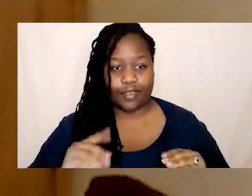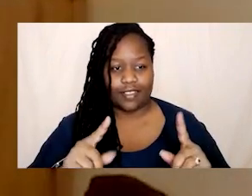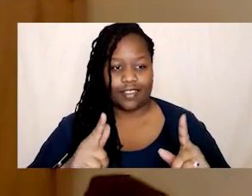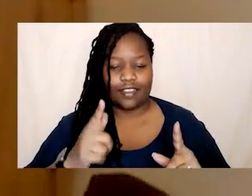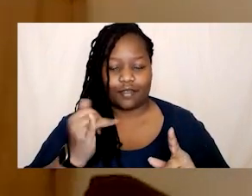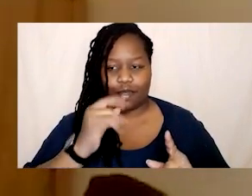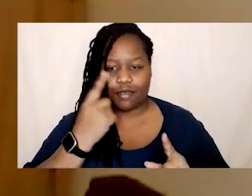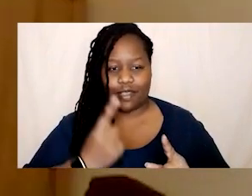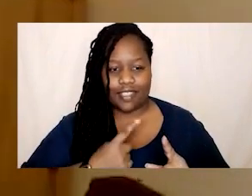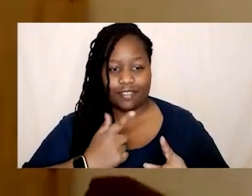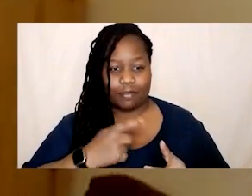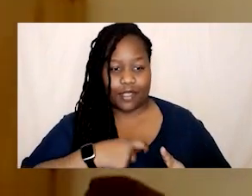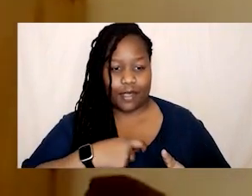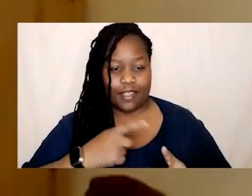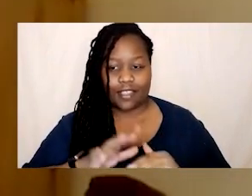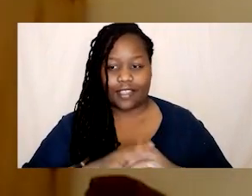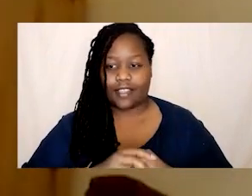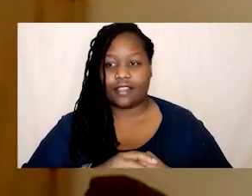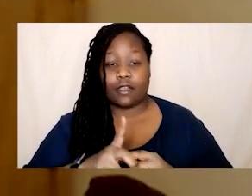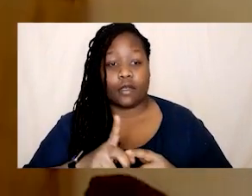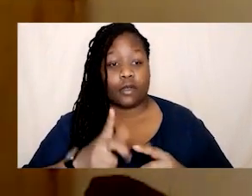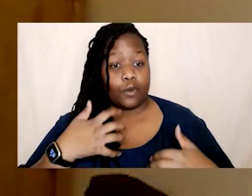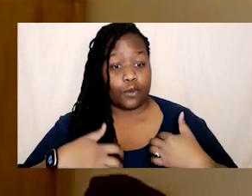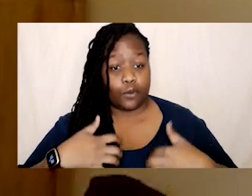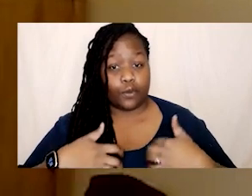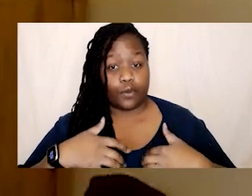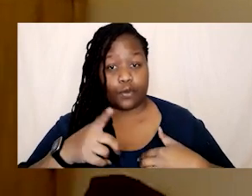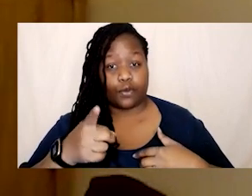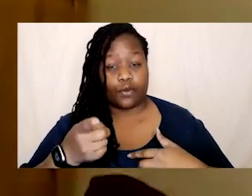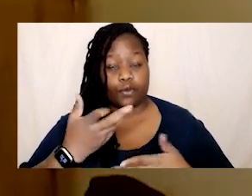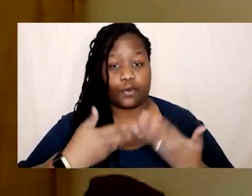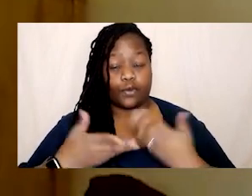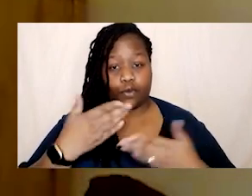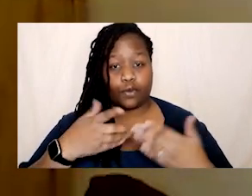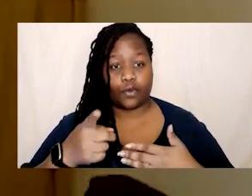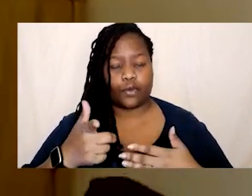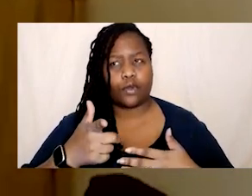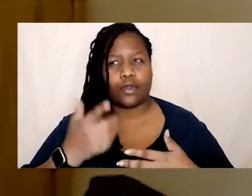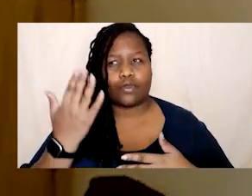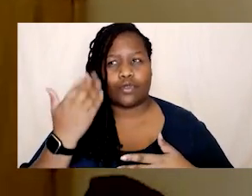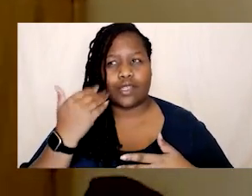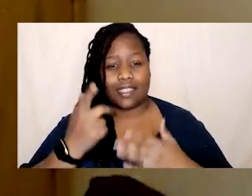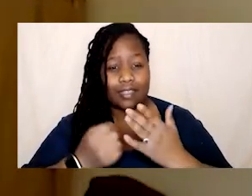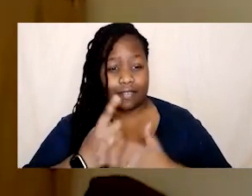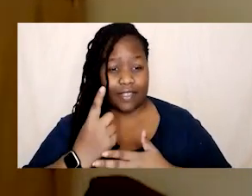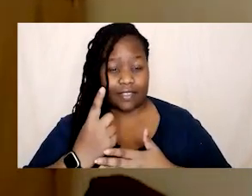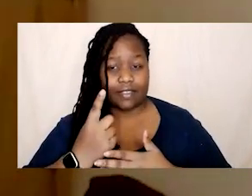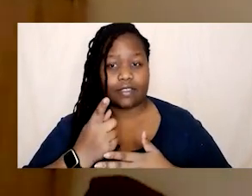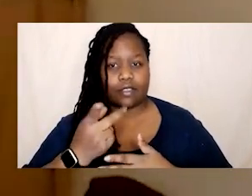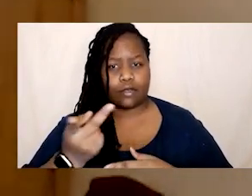um um it's really interesting what you said about that kind of like we spoke recently at an event that I put on about